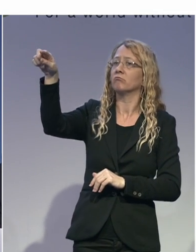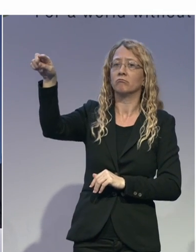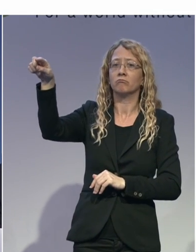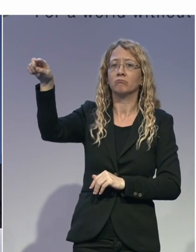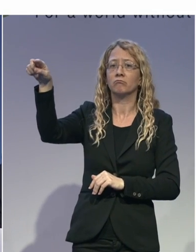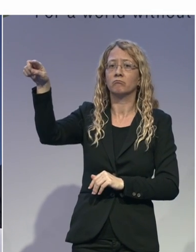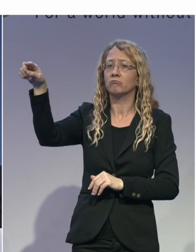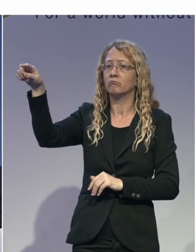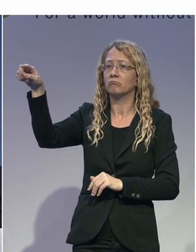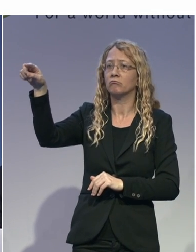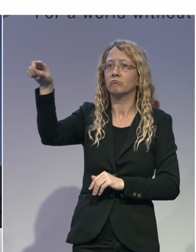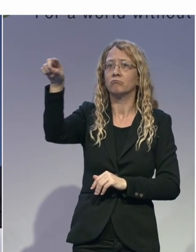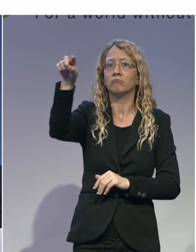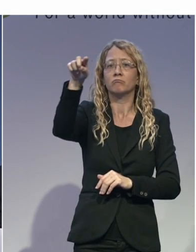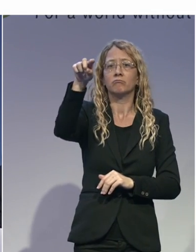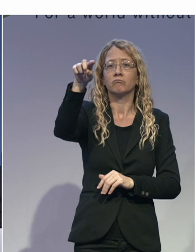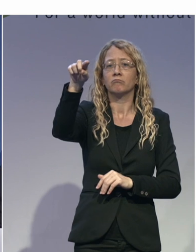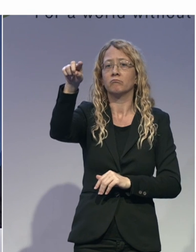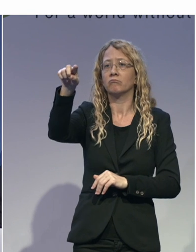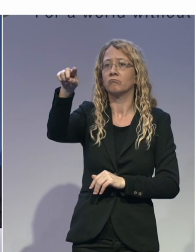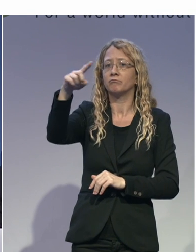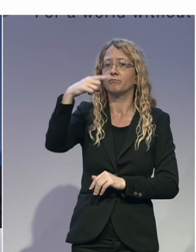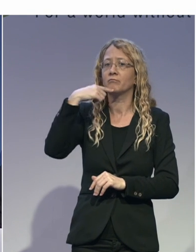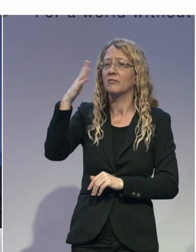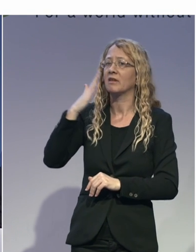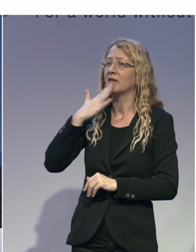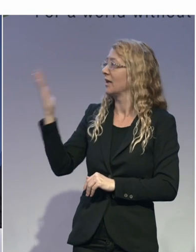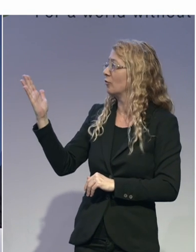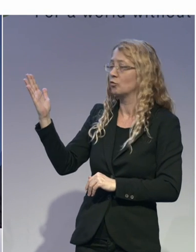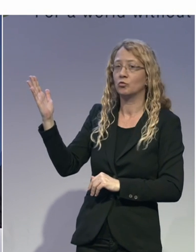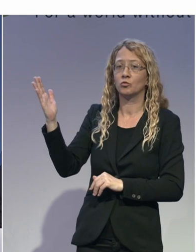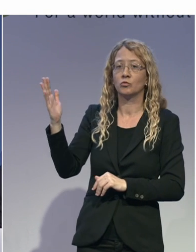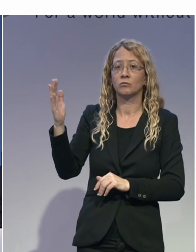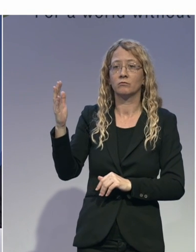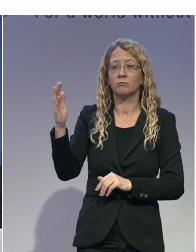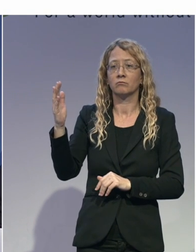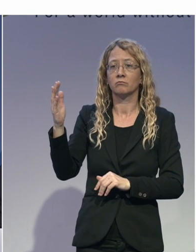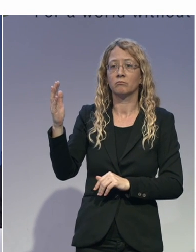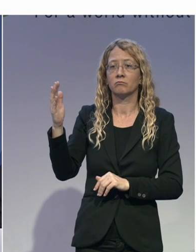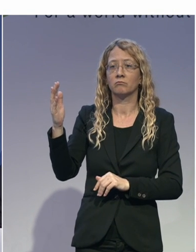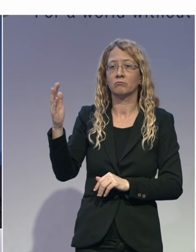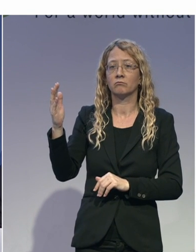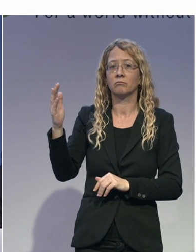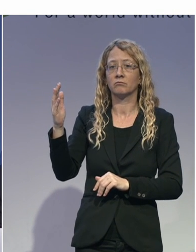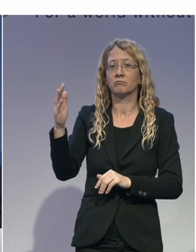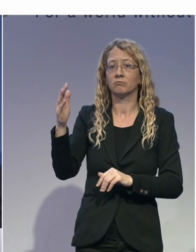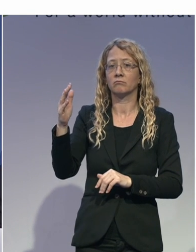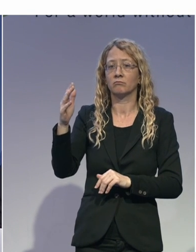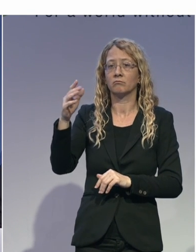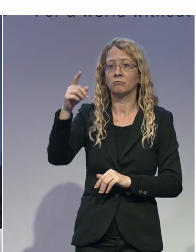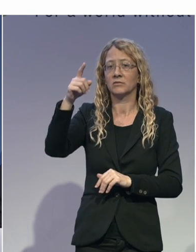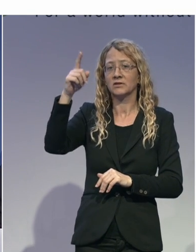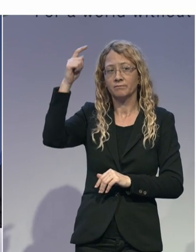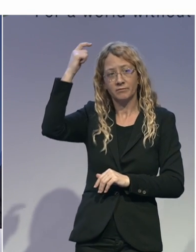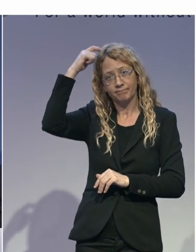Thank you. Masahito Kamori again. I also work in the brain and neuroscience area. And,